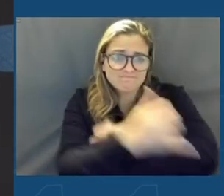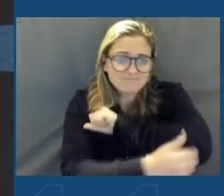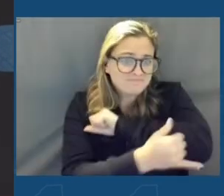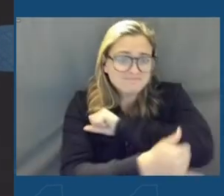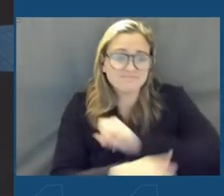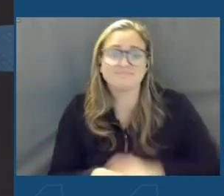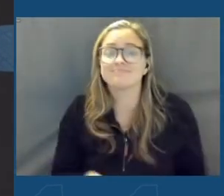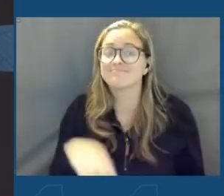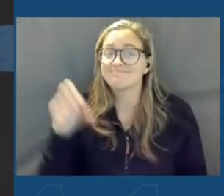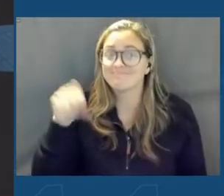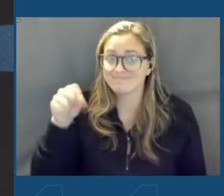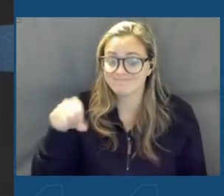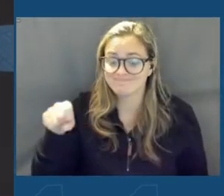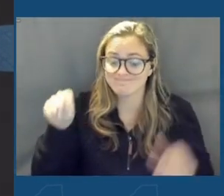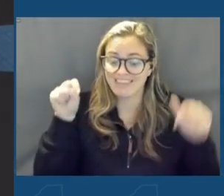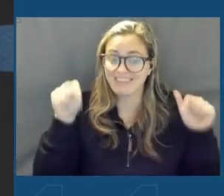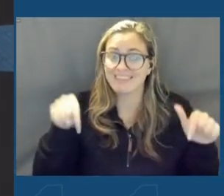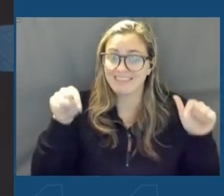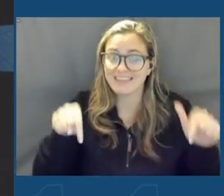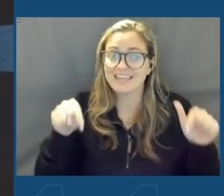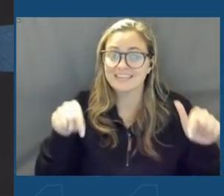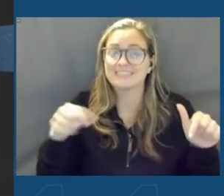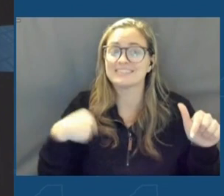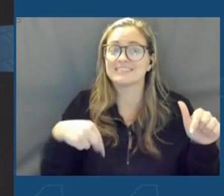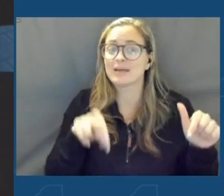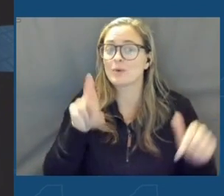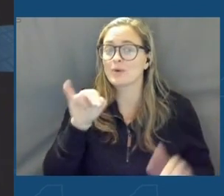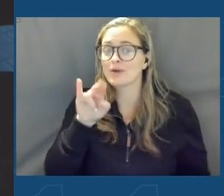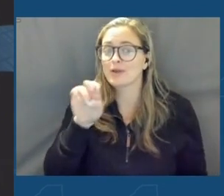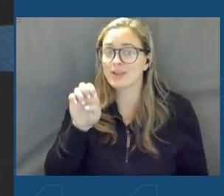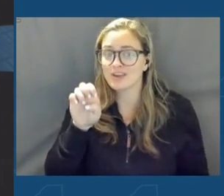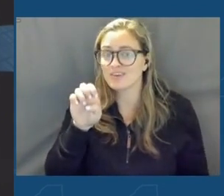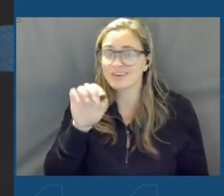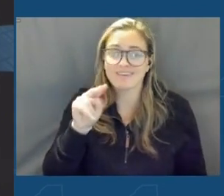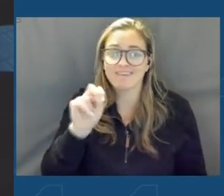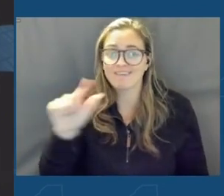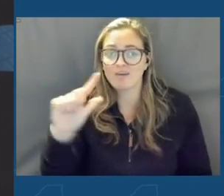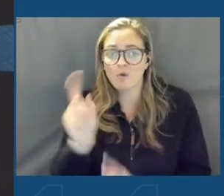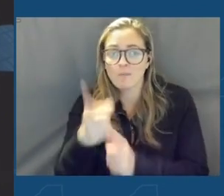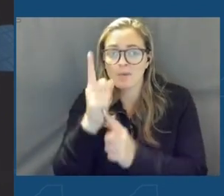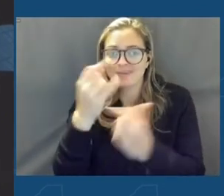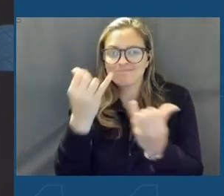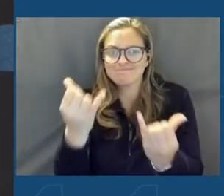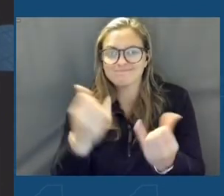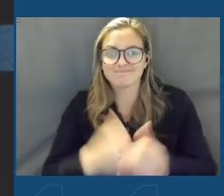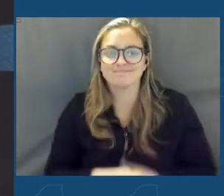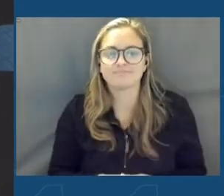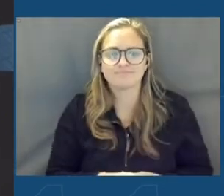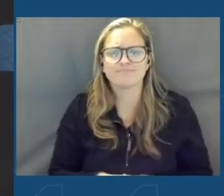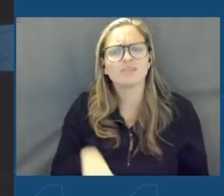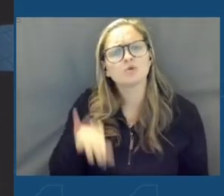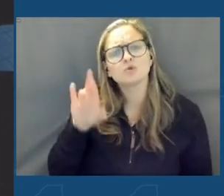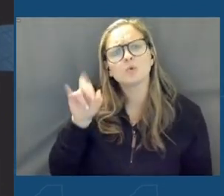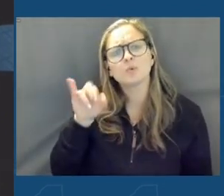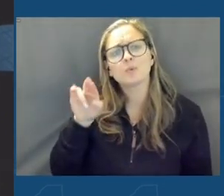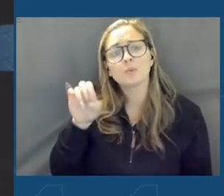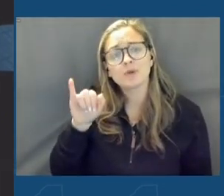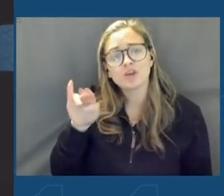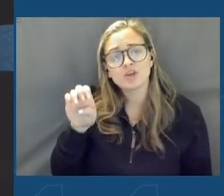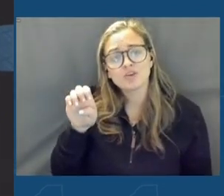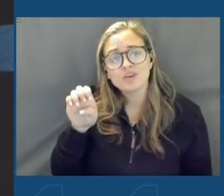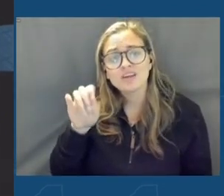folks, this is our Erie Canal moment. Just as the Erie Canal fueled